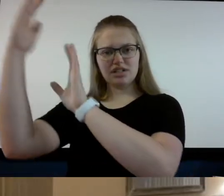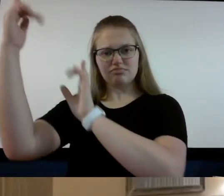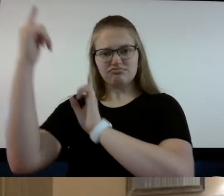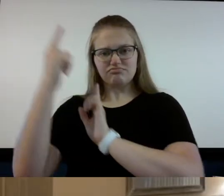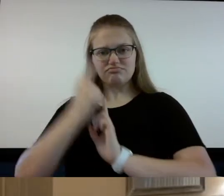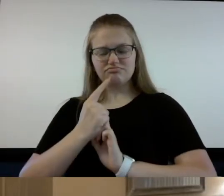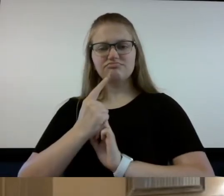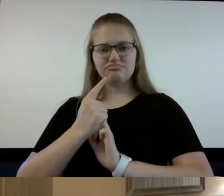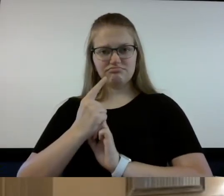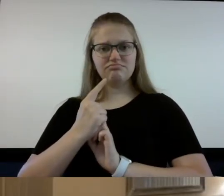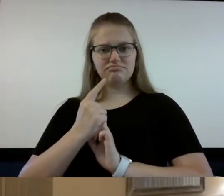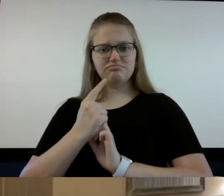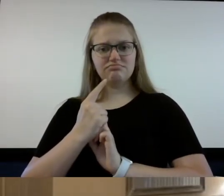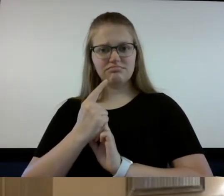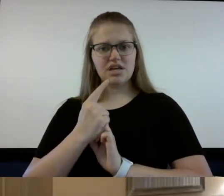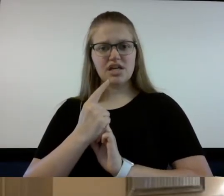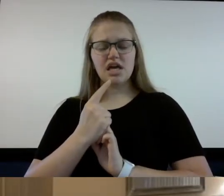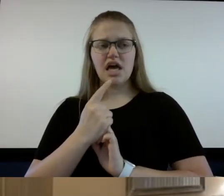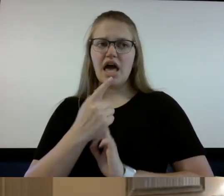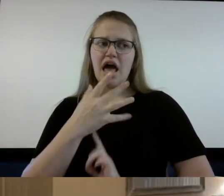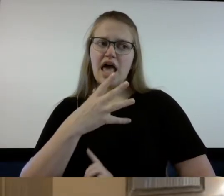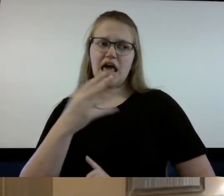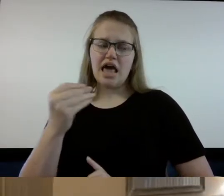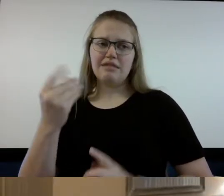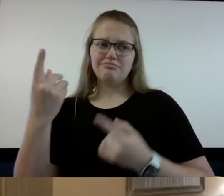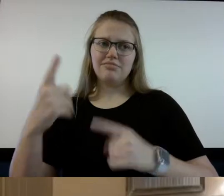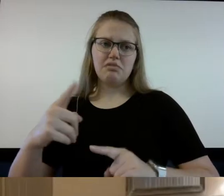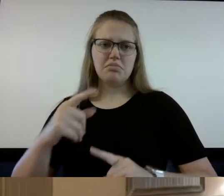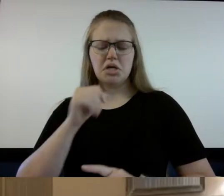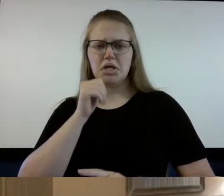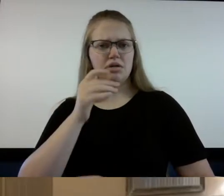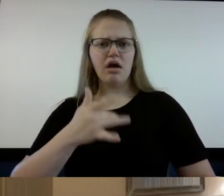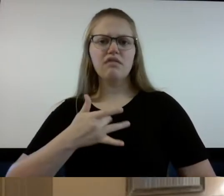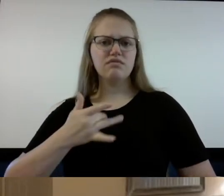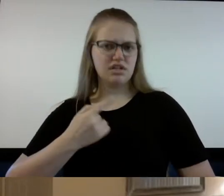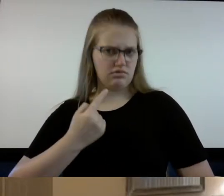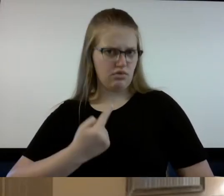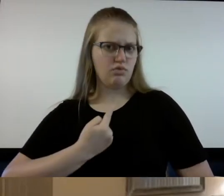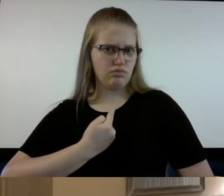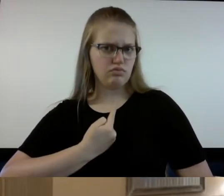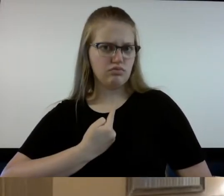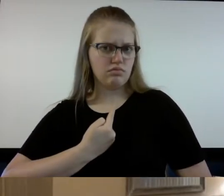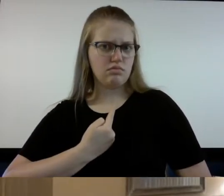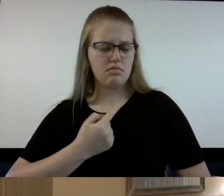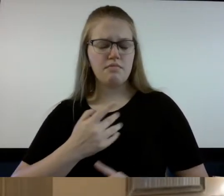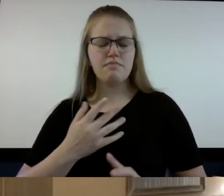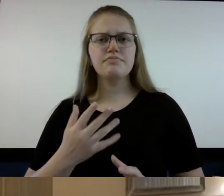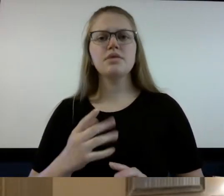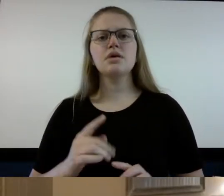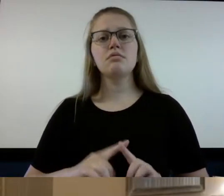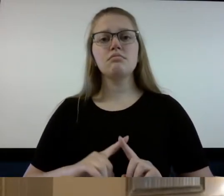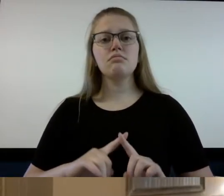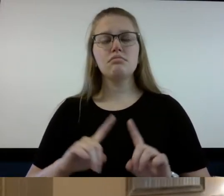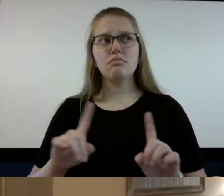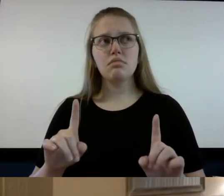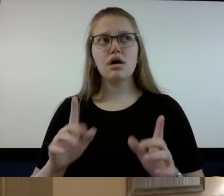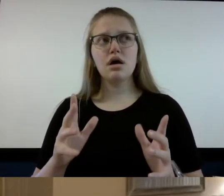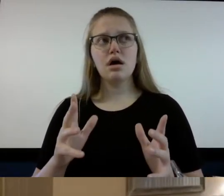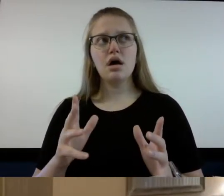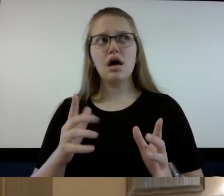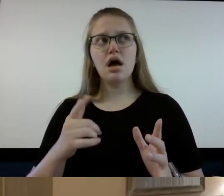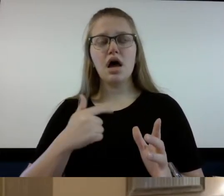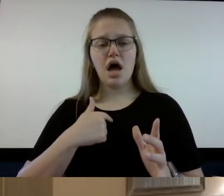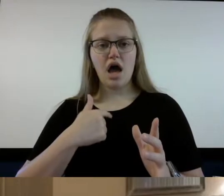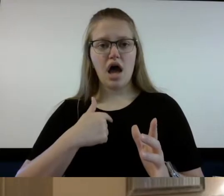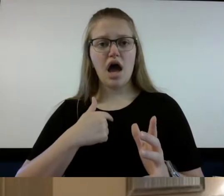and I didn't feel feel alone but I'm not here